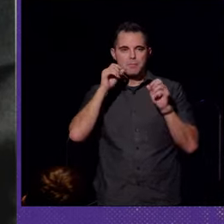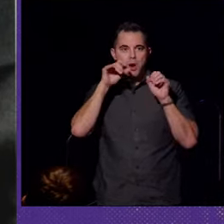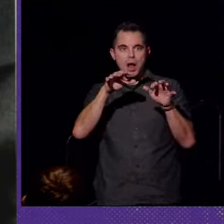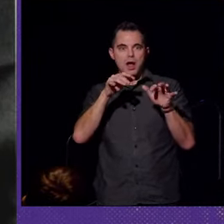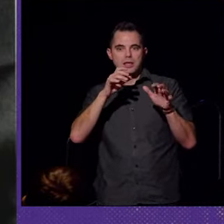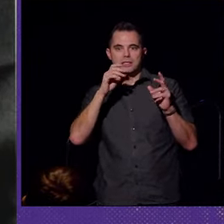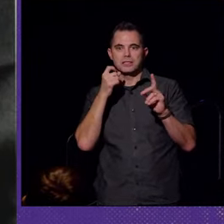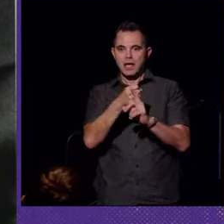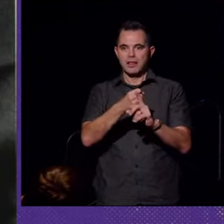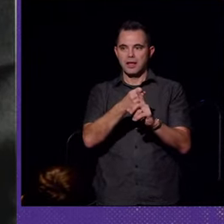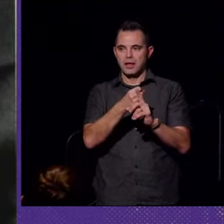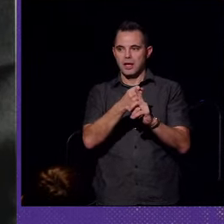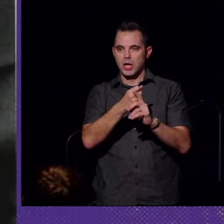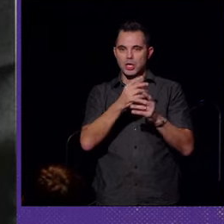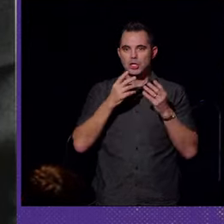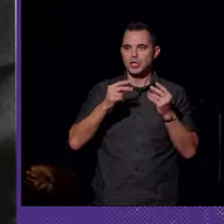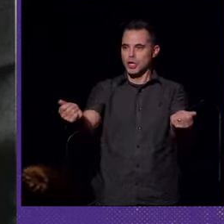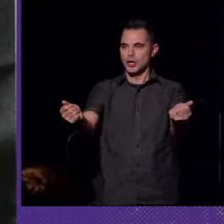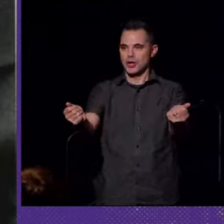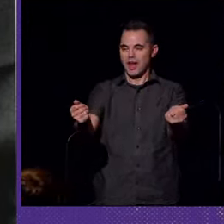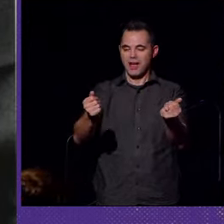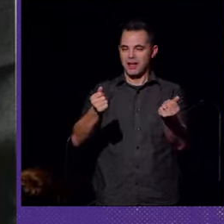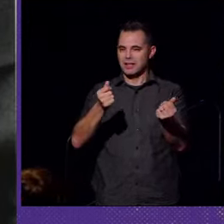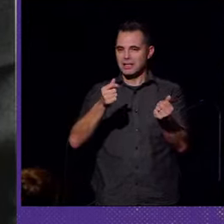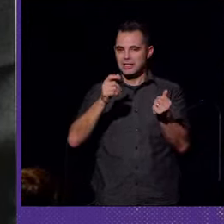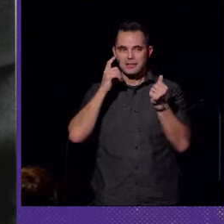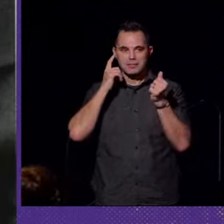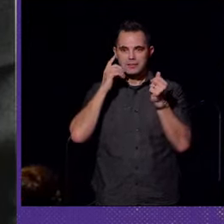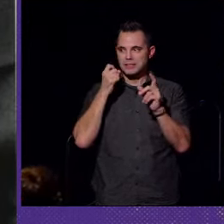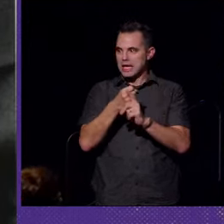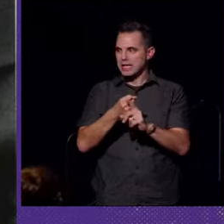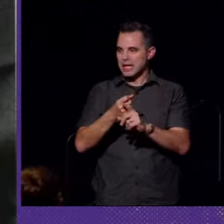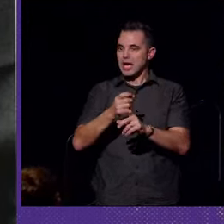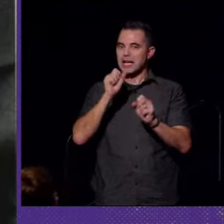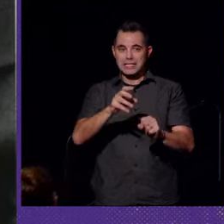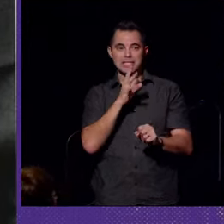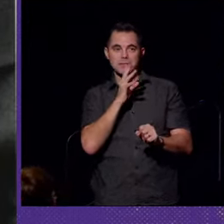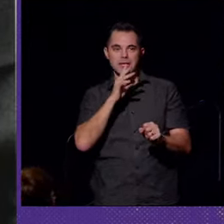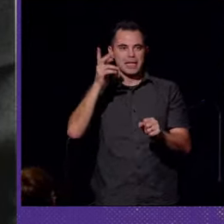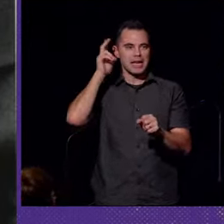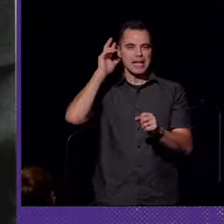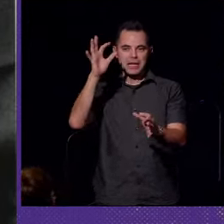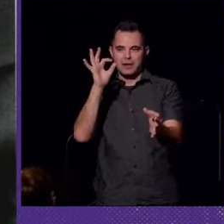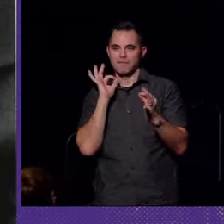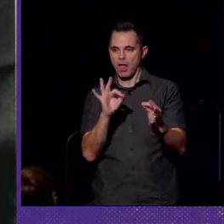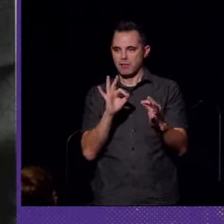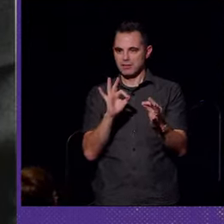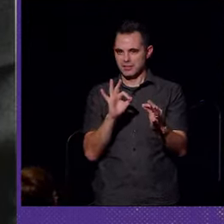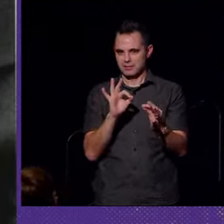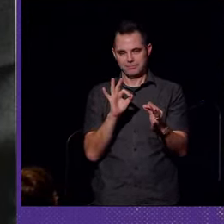suddenly cured, suddenly able to speak and hear flawlessly.